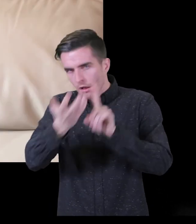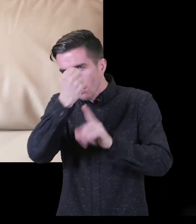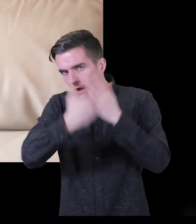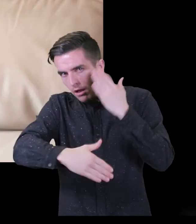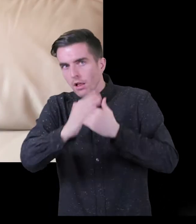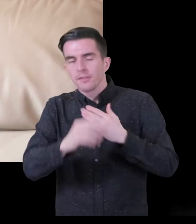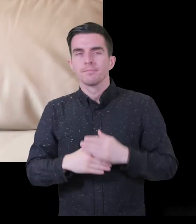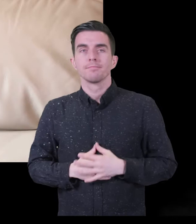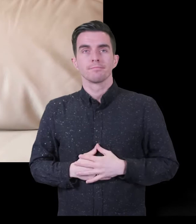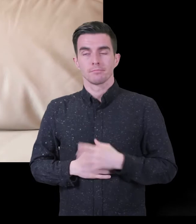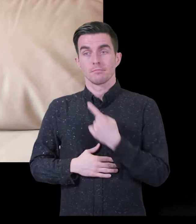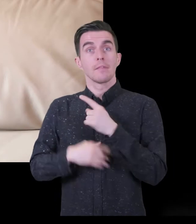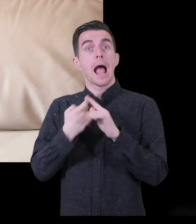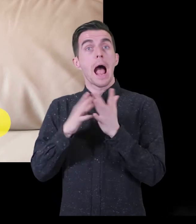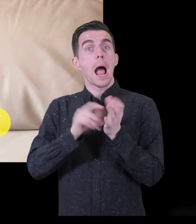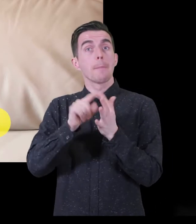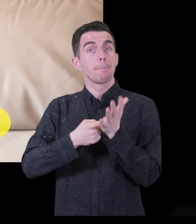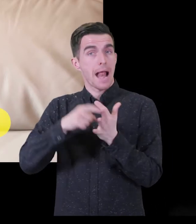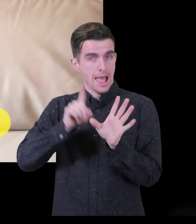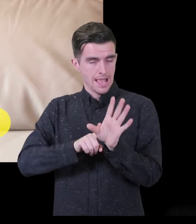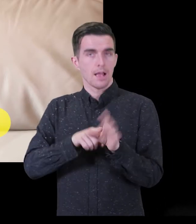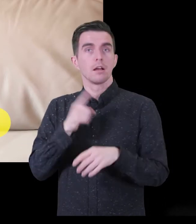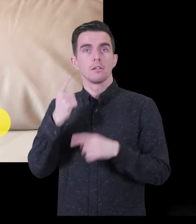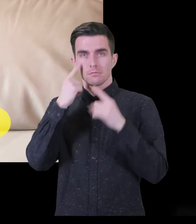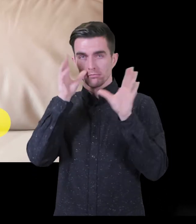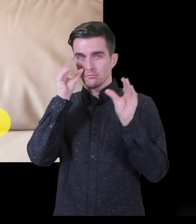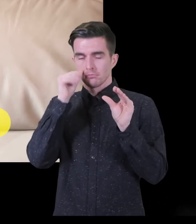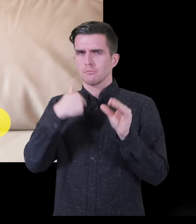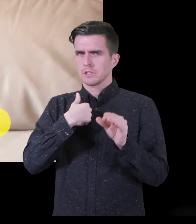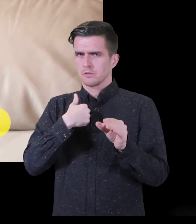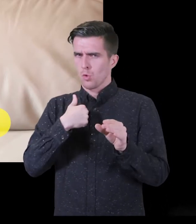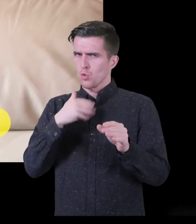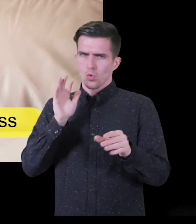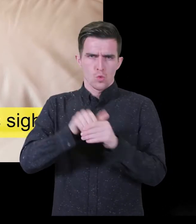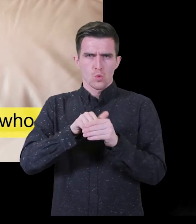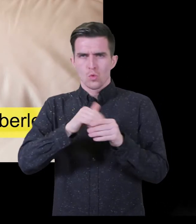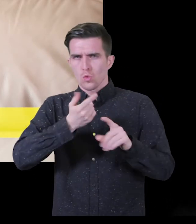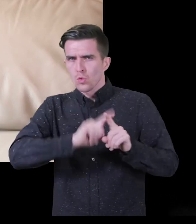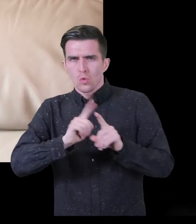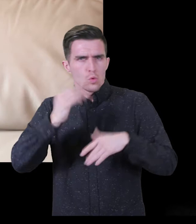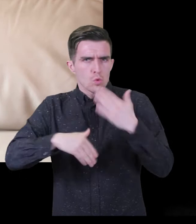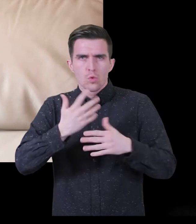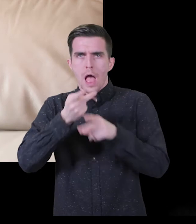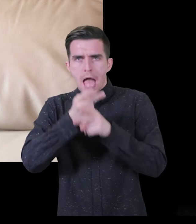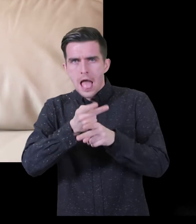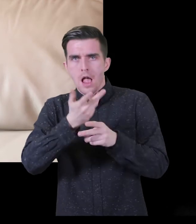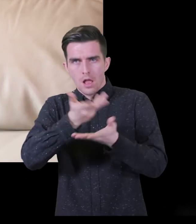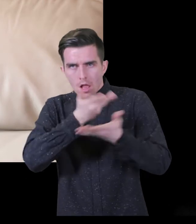care plan. I was involved very, very much in my care plan at every stage. I was asked what I needed. Never